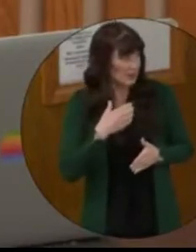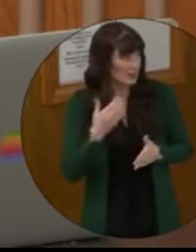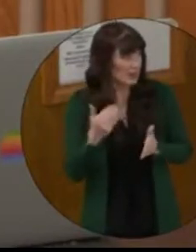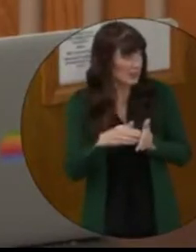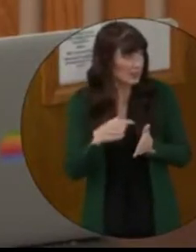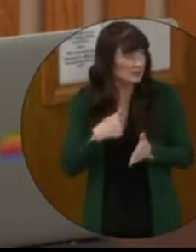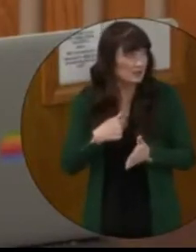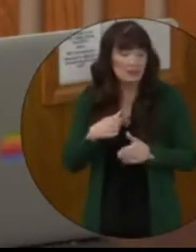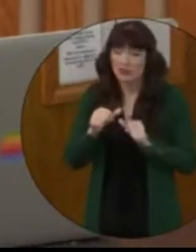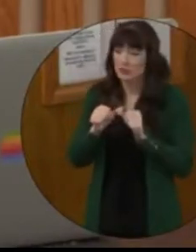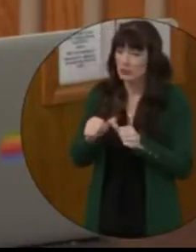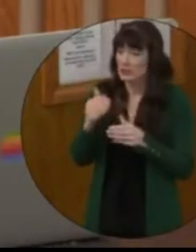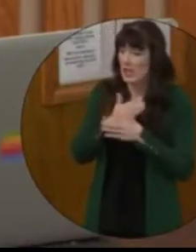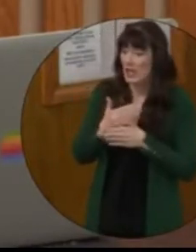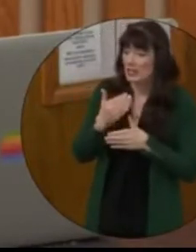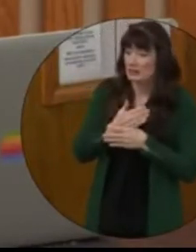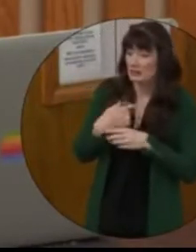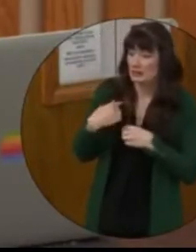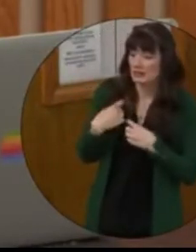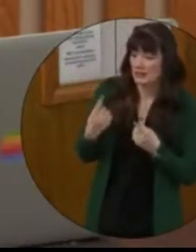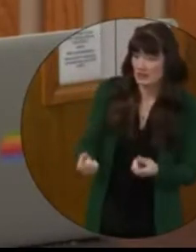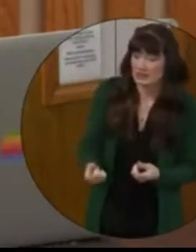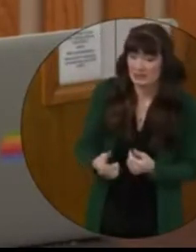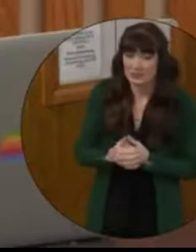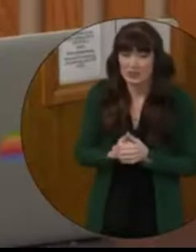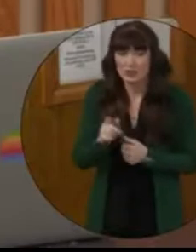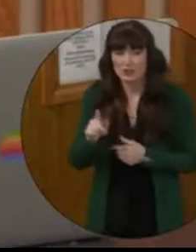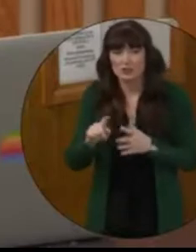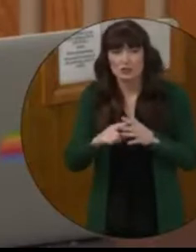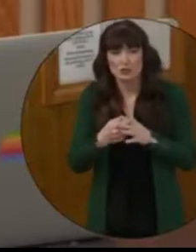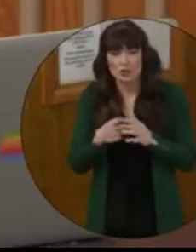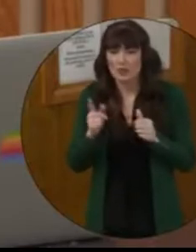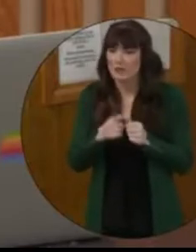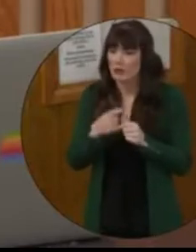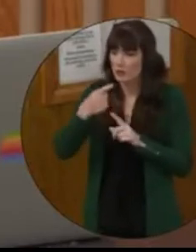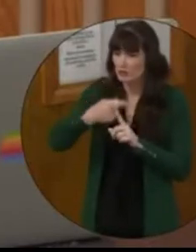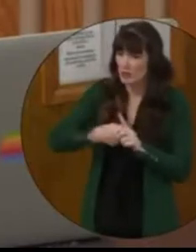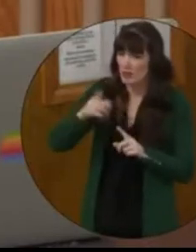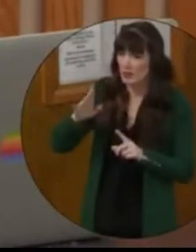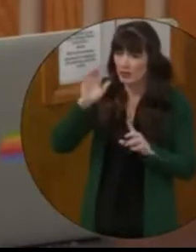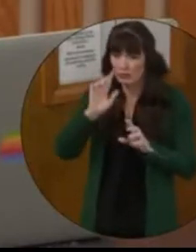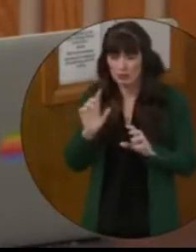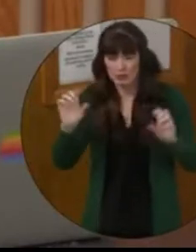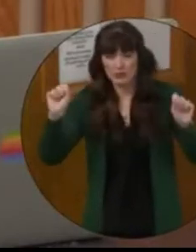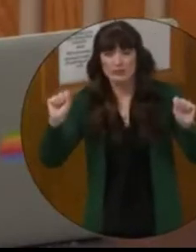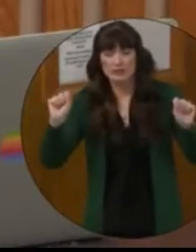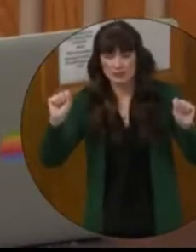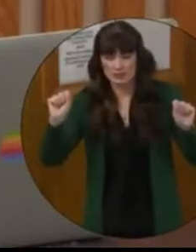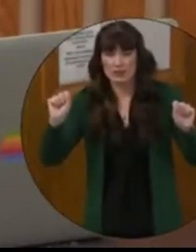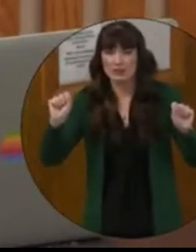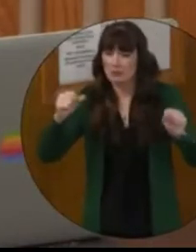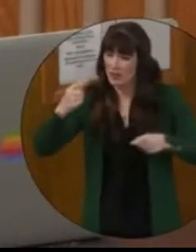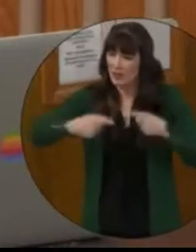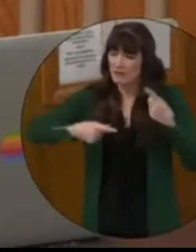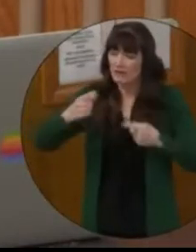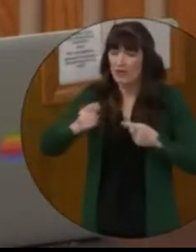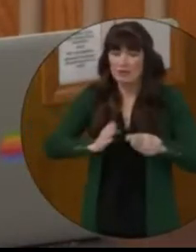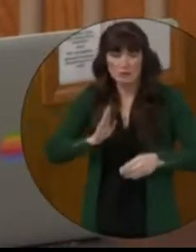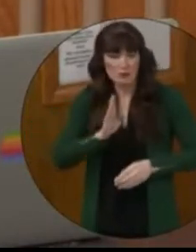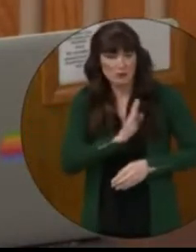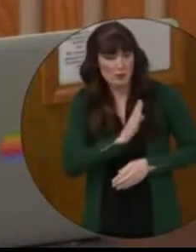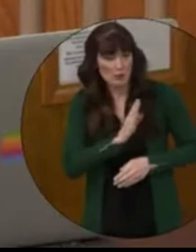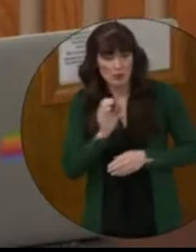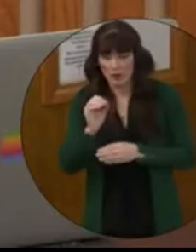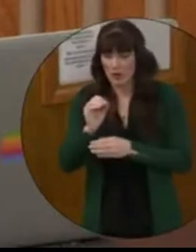continued to harass me every day since. You started the first month of your presidency by fighting over board offices.